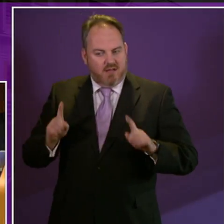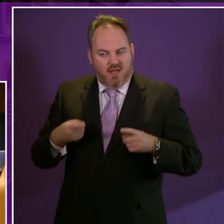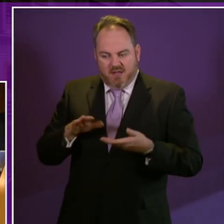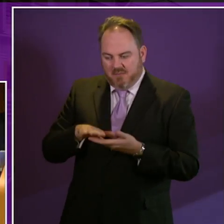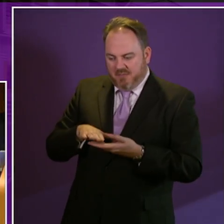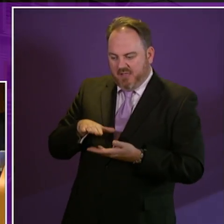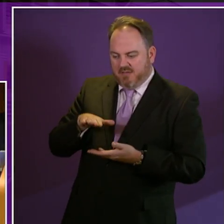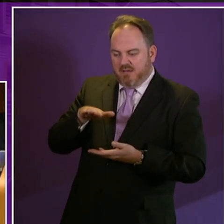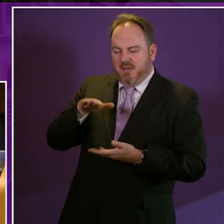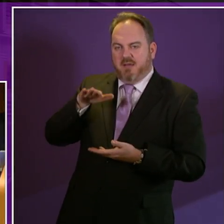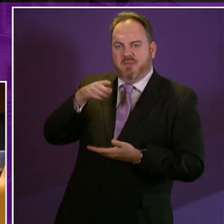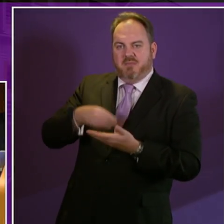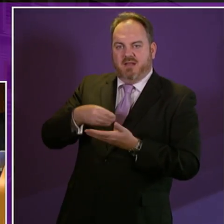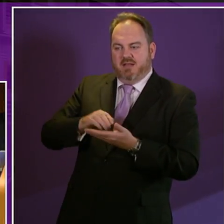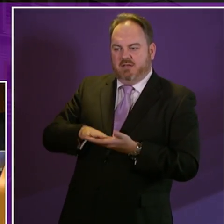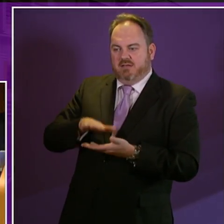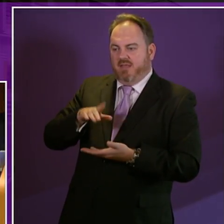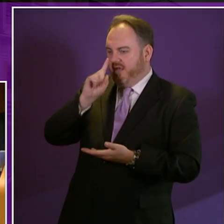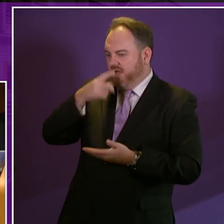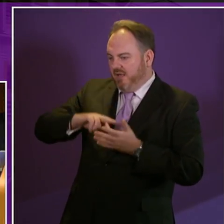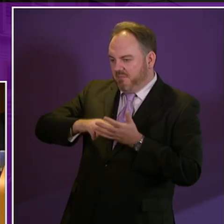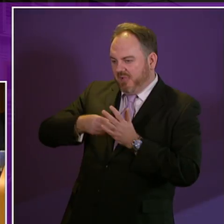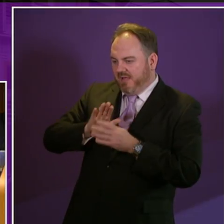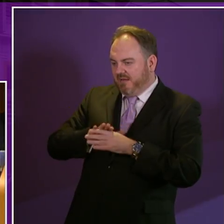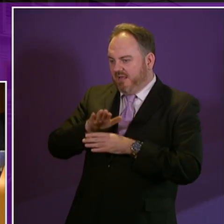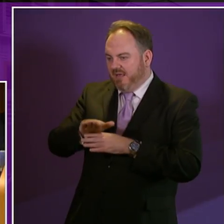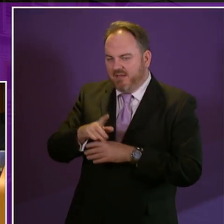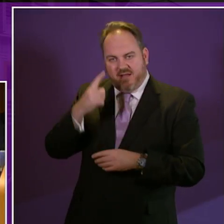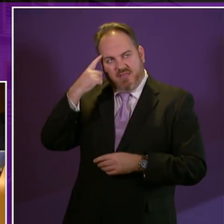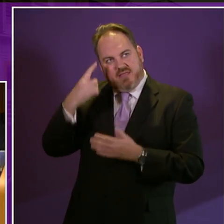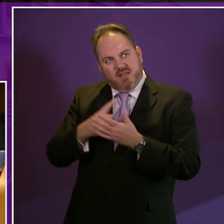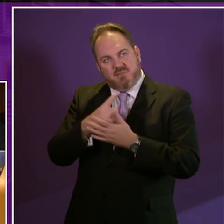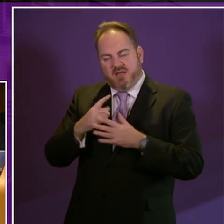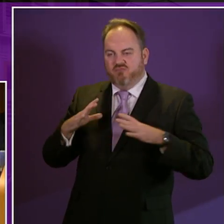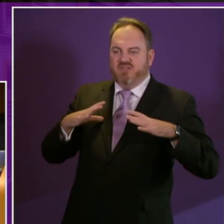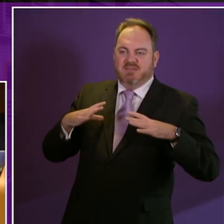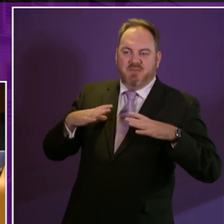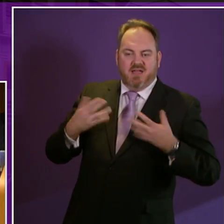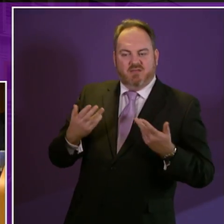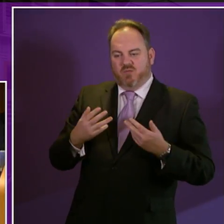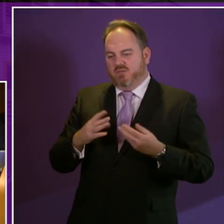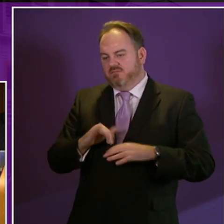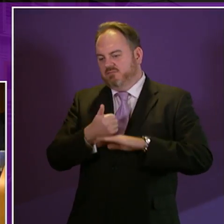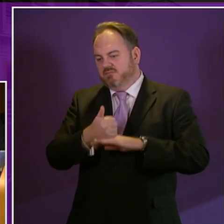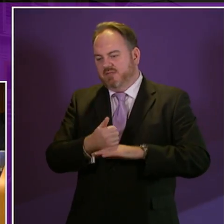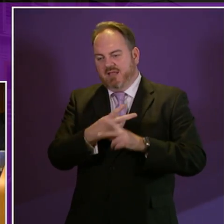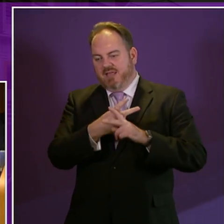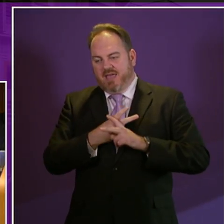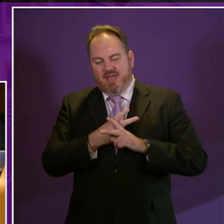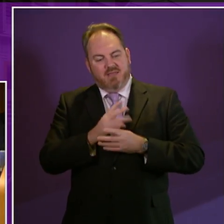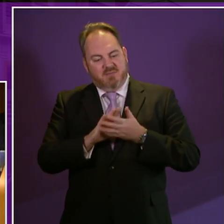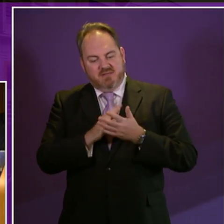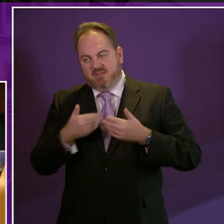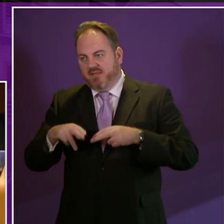up too much of a balance so that means that they can't plan ahead to pay for respite and family holidays and I don't think that was the intention of self